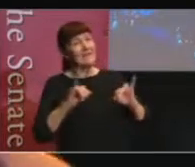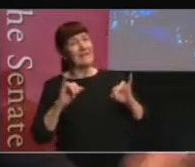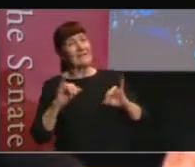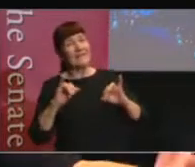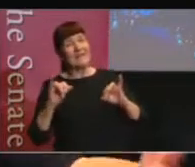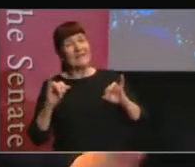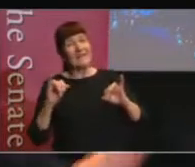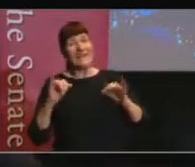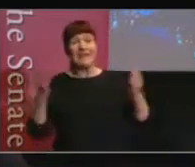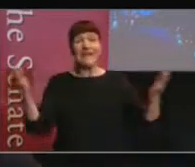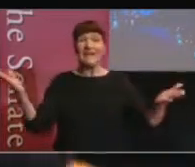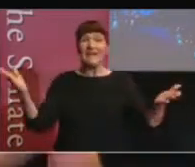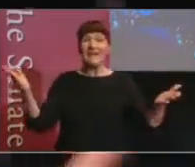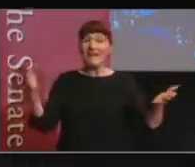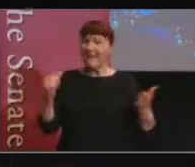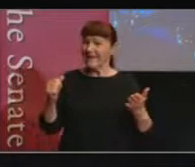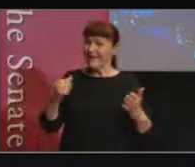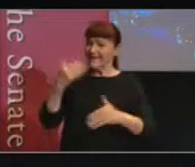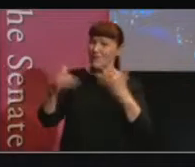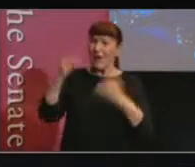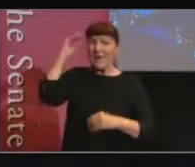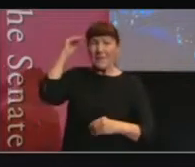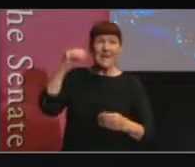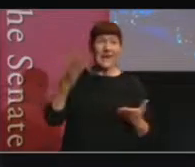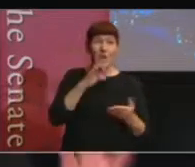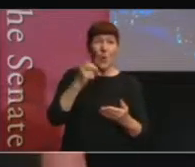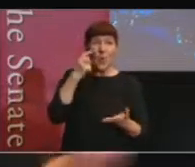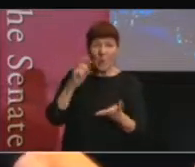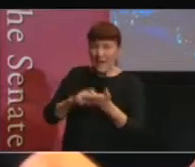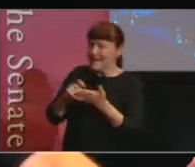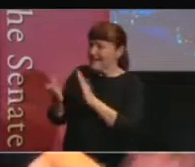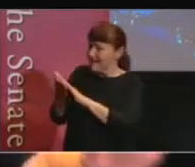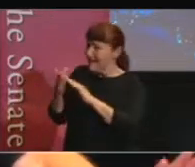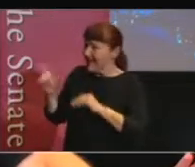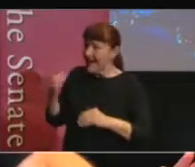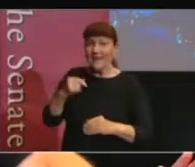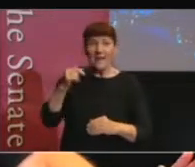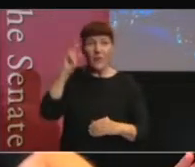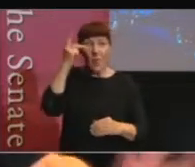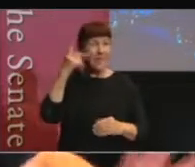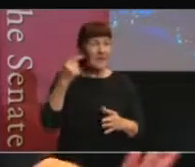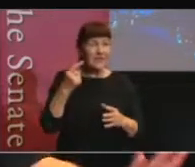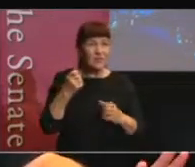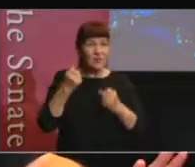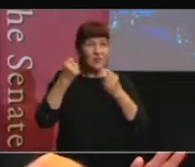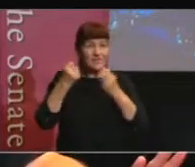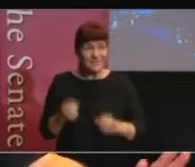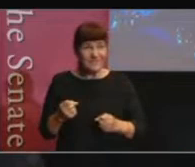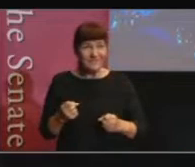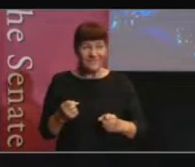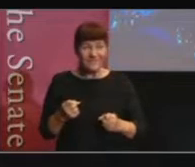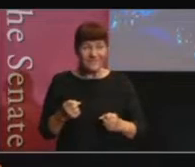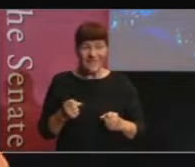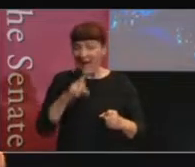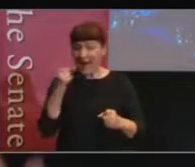is a Hans and Young run committee. No one's going to take any notice of it. The politics are entrenched. We're never going to get change.